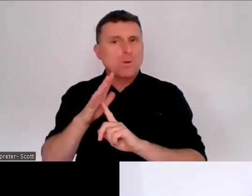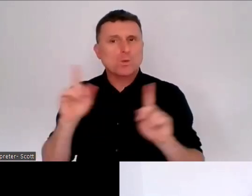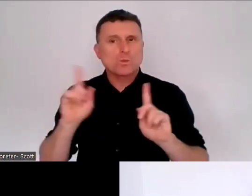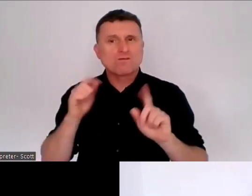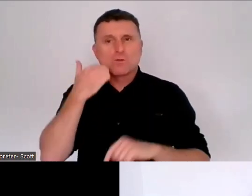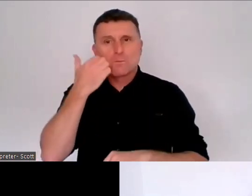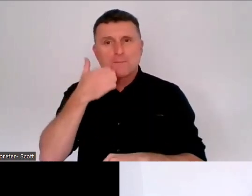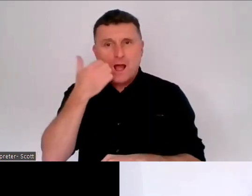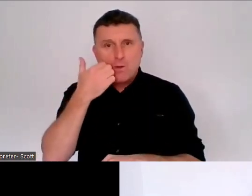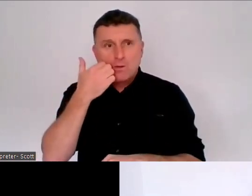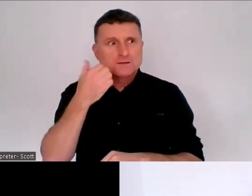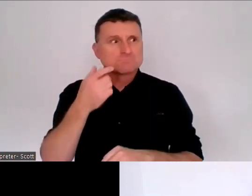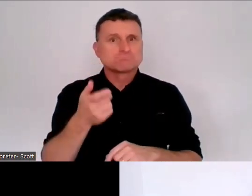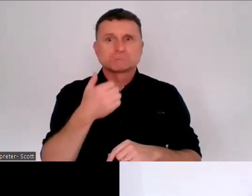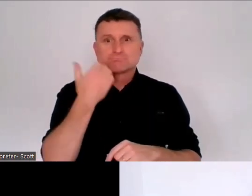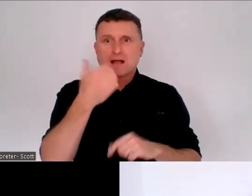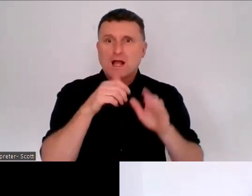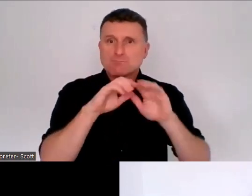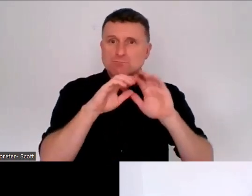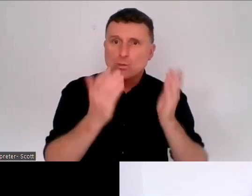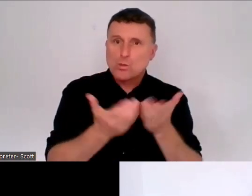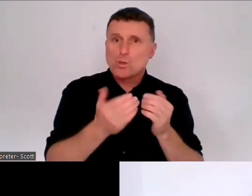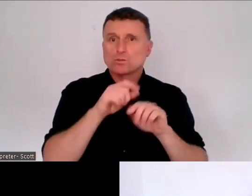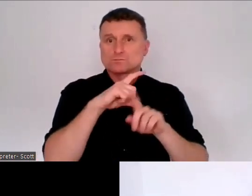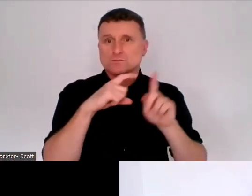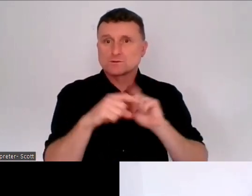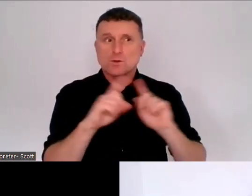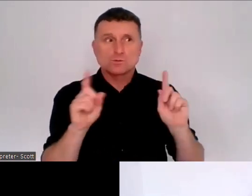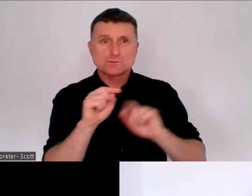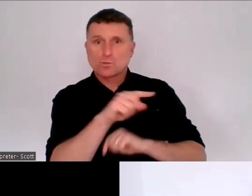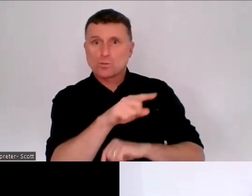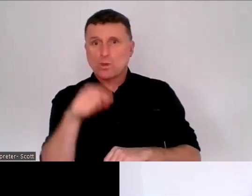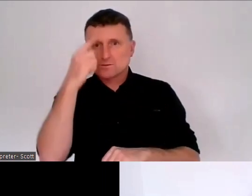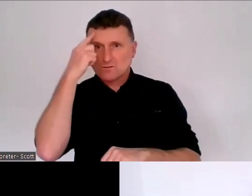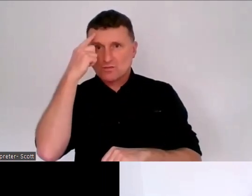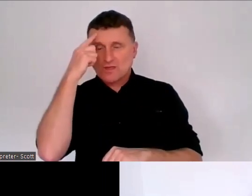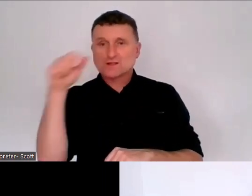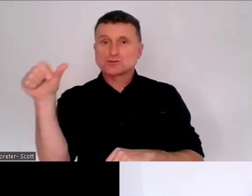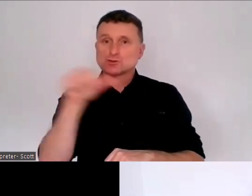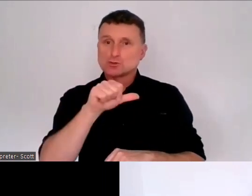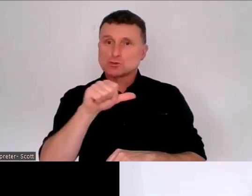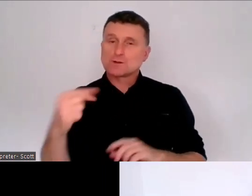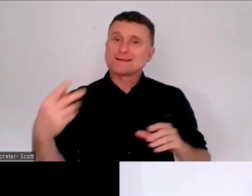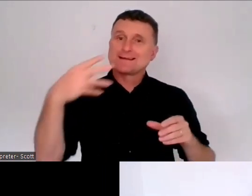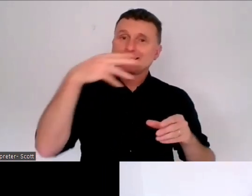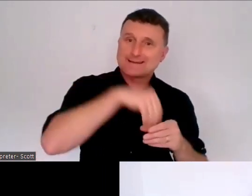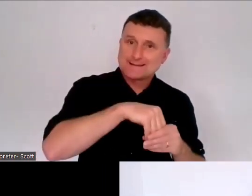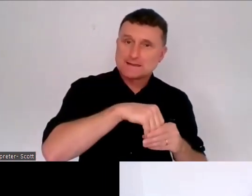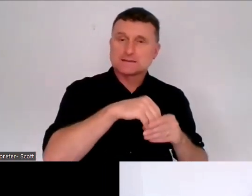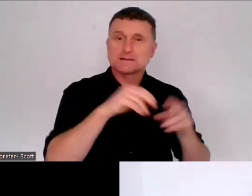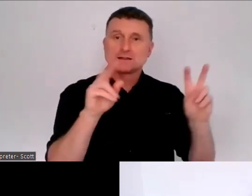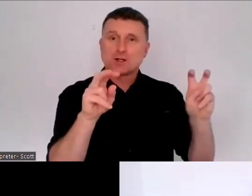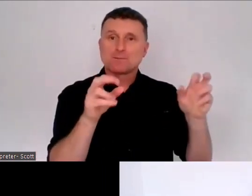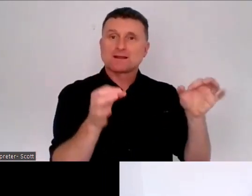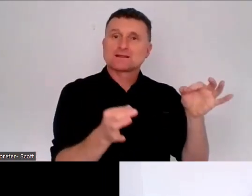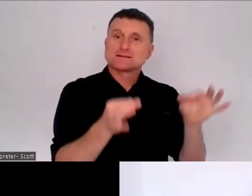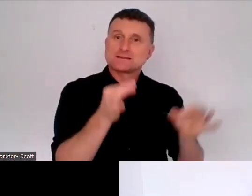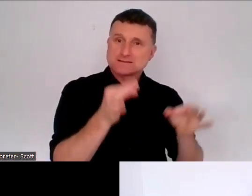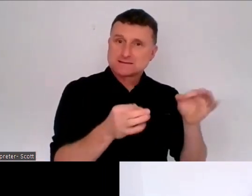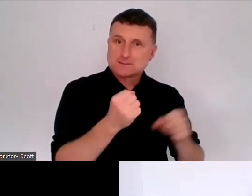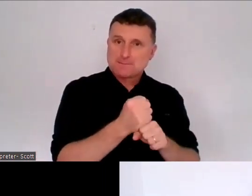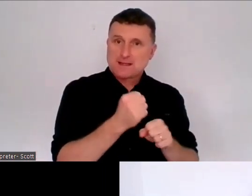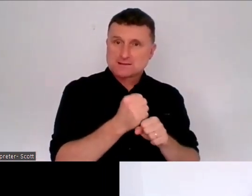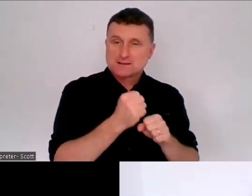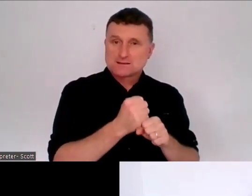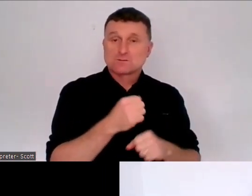concepts and principles in relation to Tikanga around decision making. And we really want to hear about